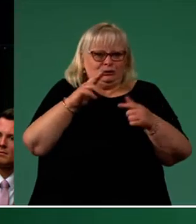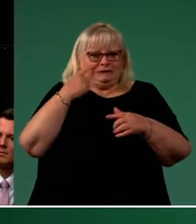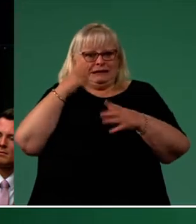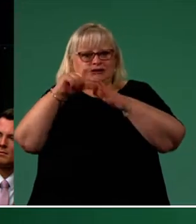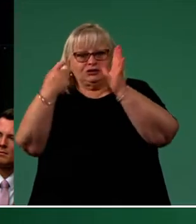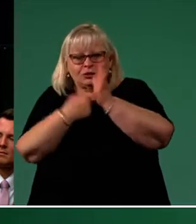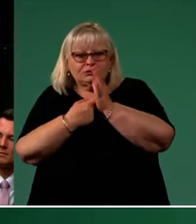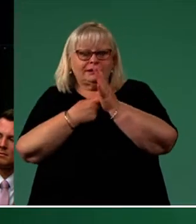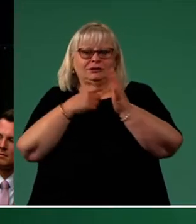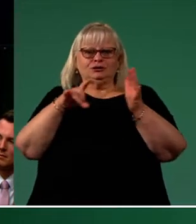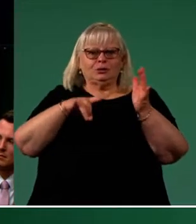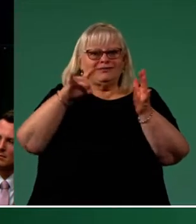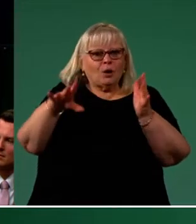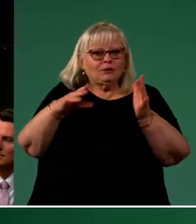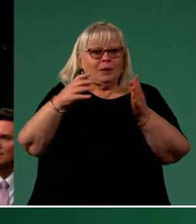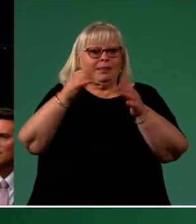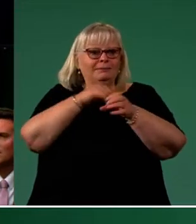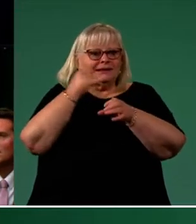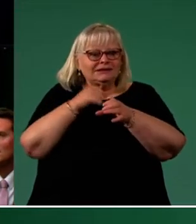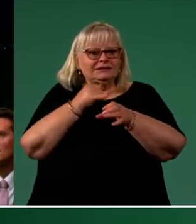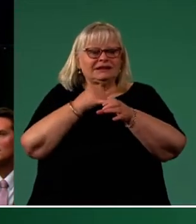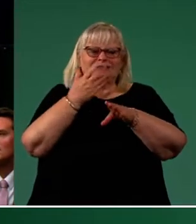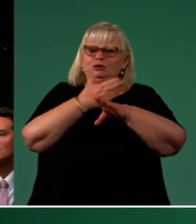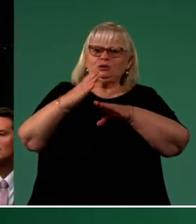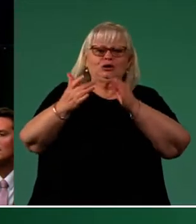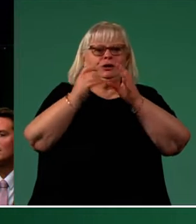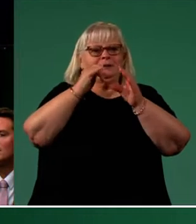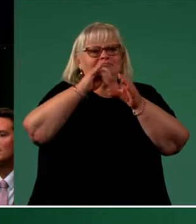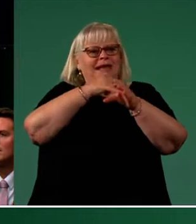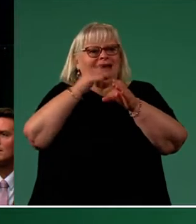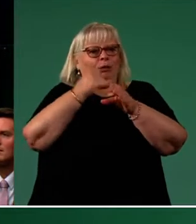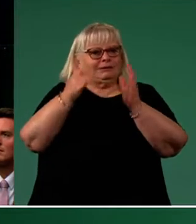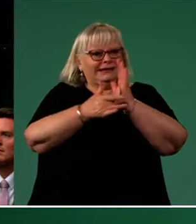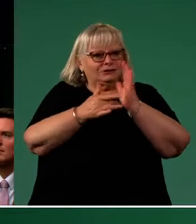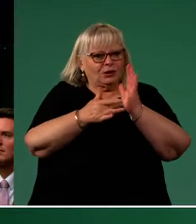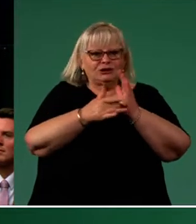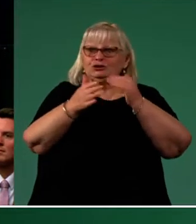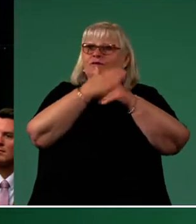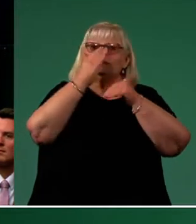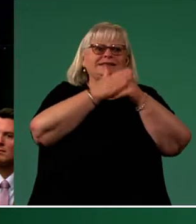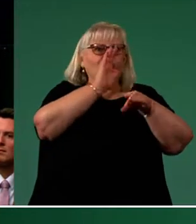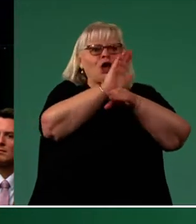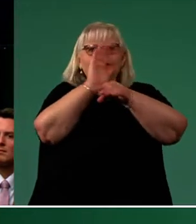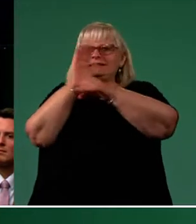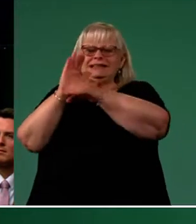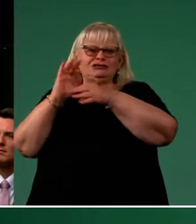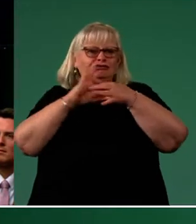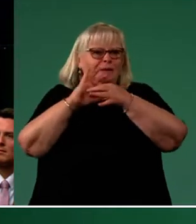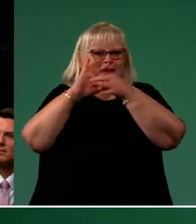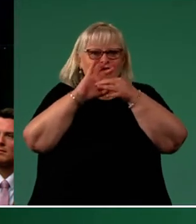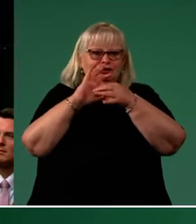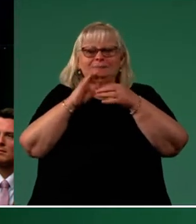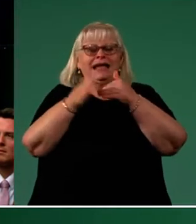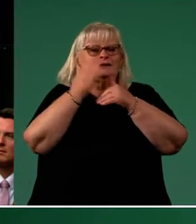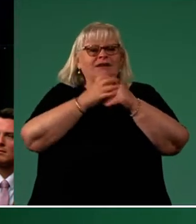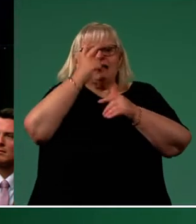medicines affordable, to embrace the latest in medical technology, to repair our international relationships and to fix aged care are all decisions